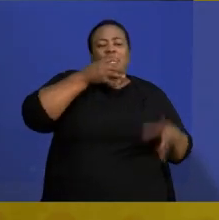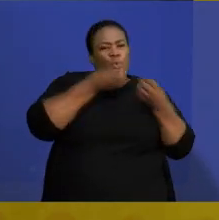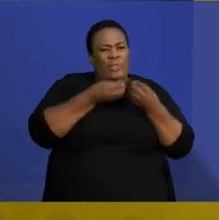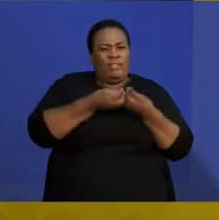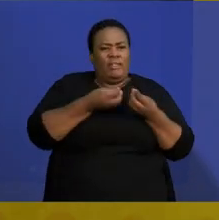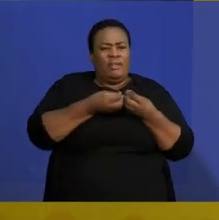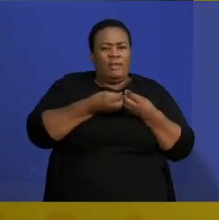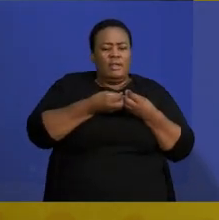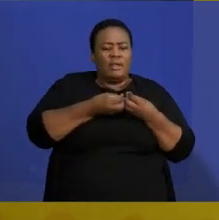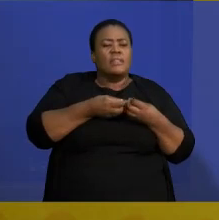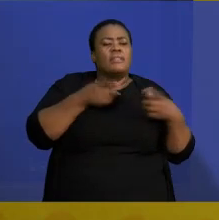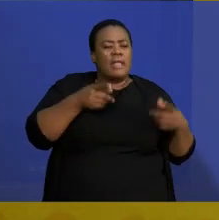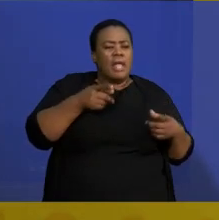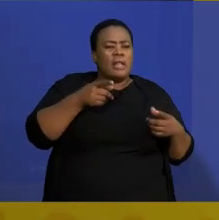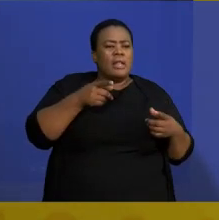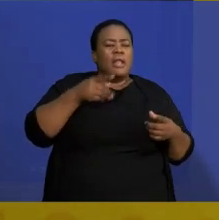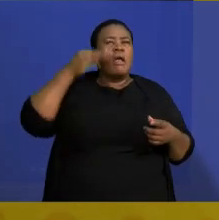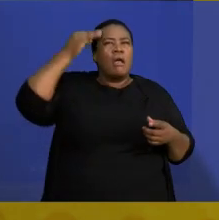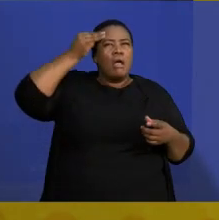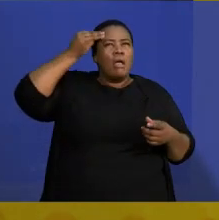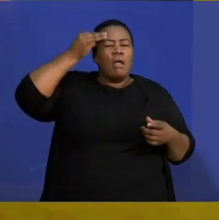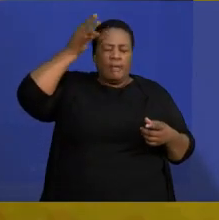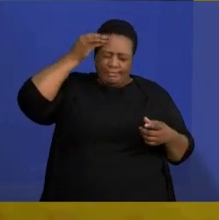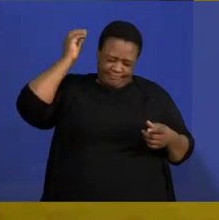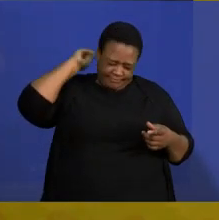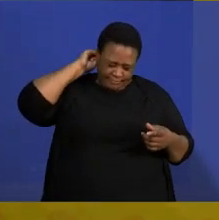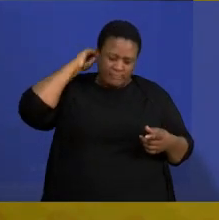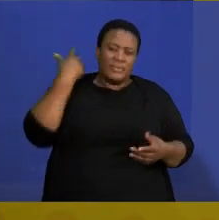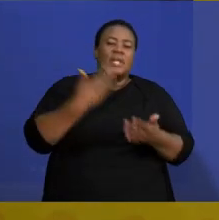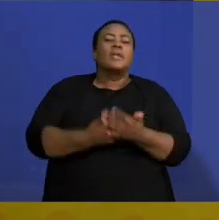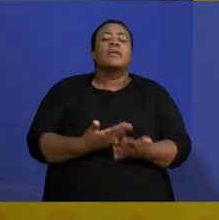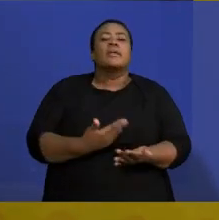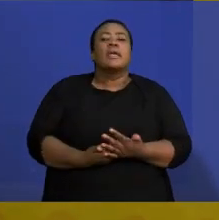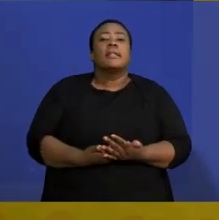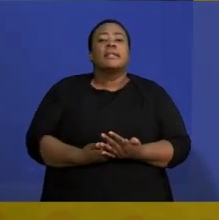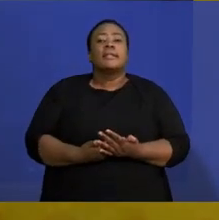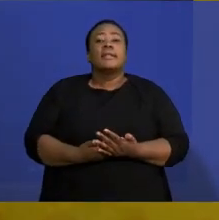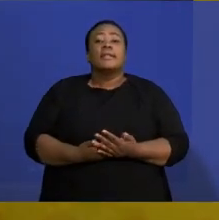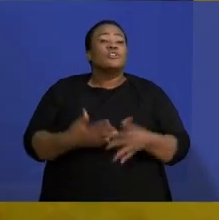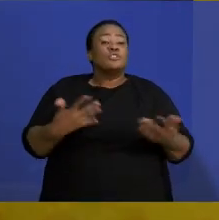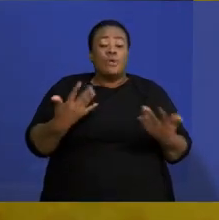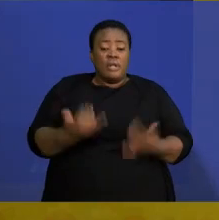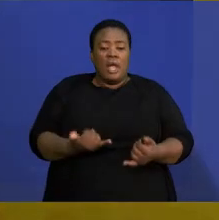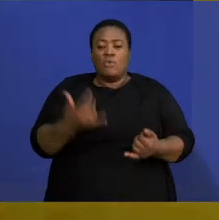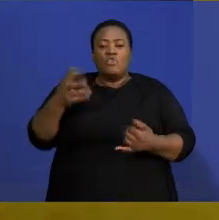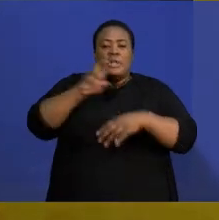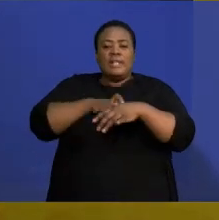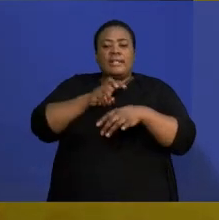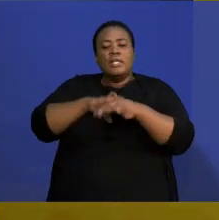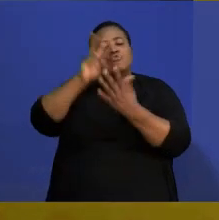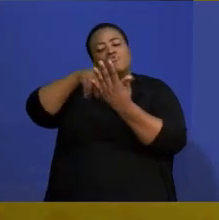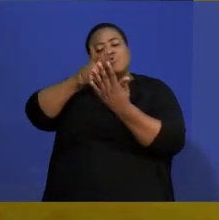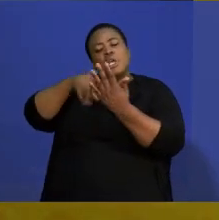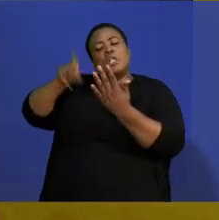to it, that's when it gets in your head and you can then sing the song without it being in the background. Now,